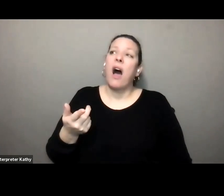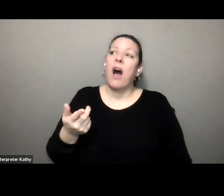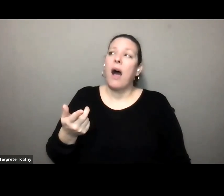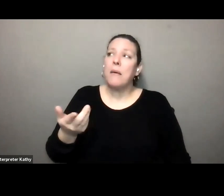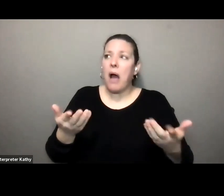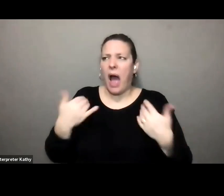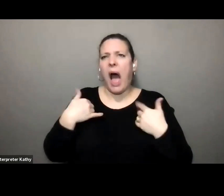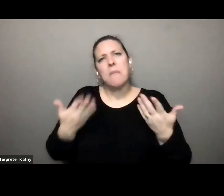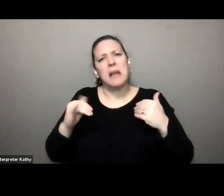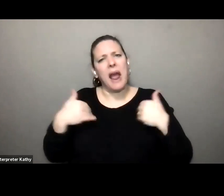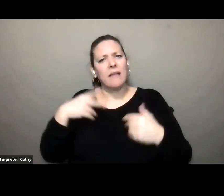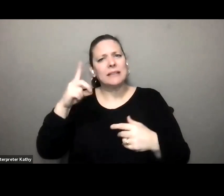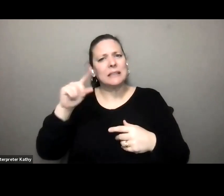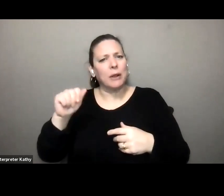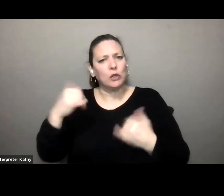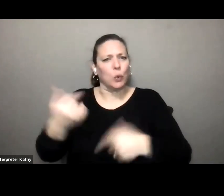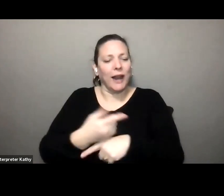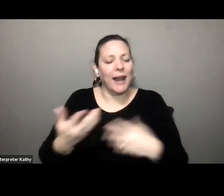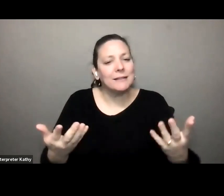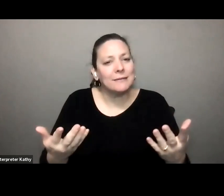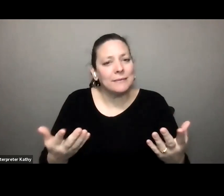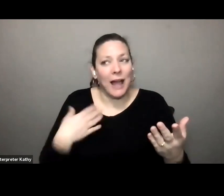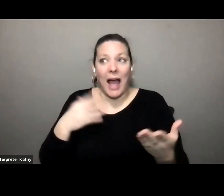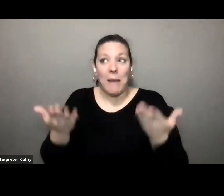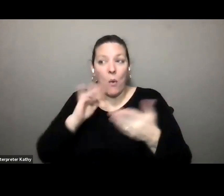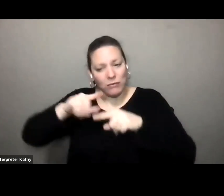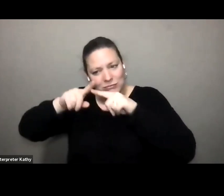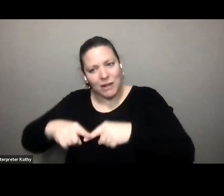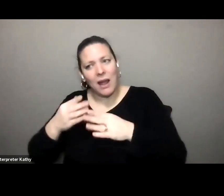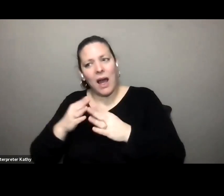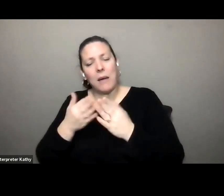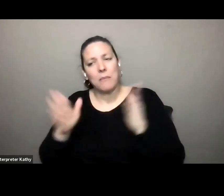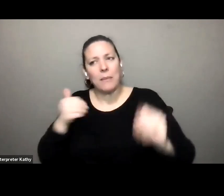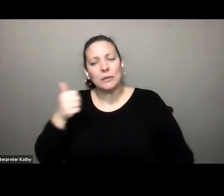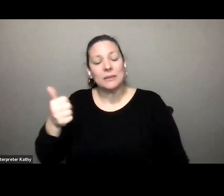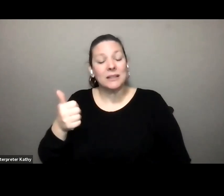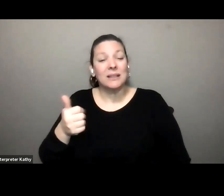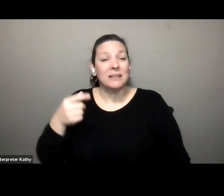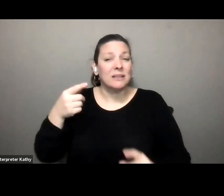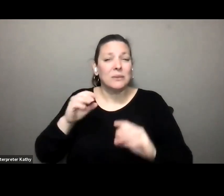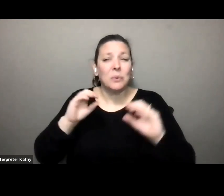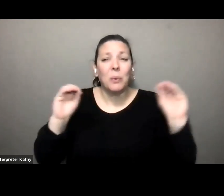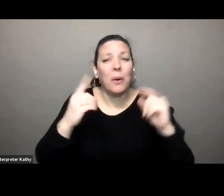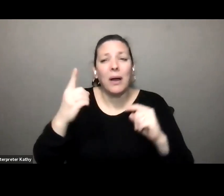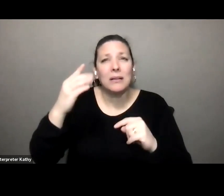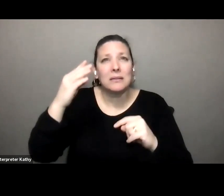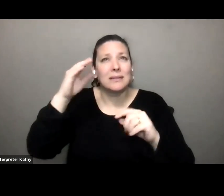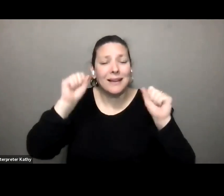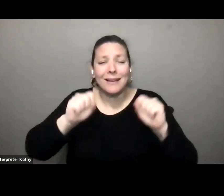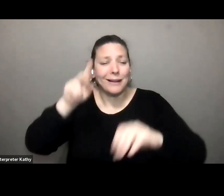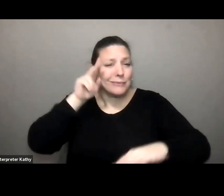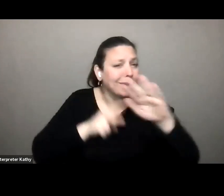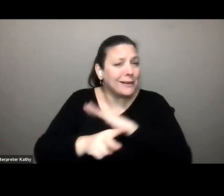a disability by the end of the day and you know need public transportation nobody knows you know what our future holds